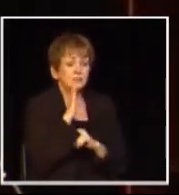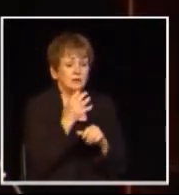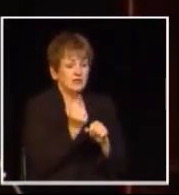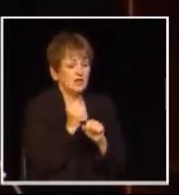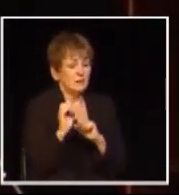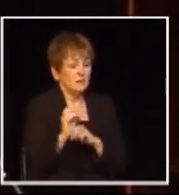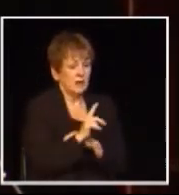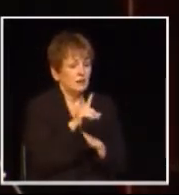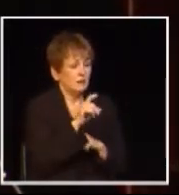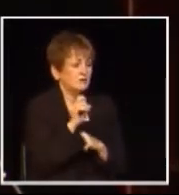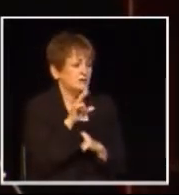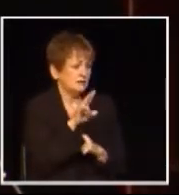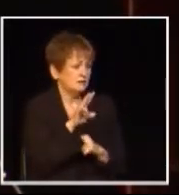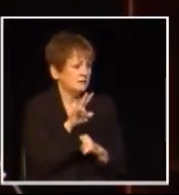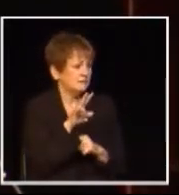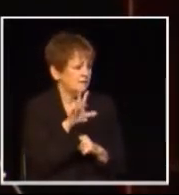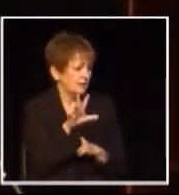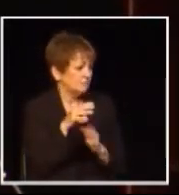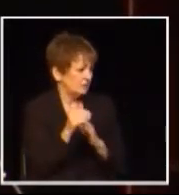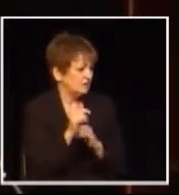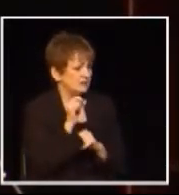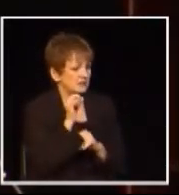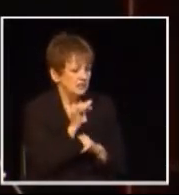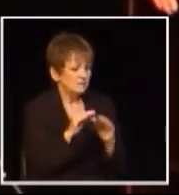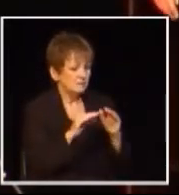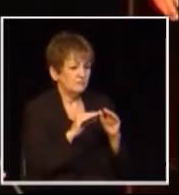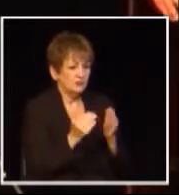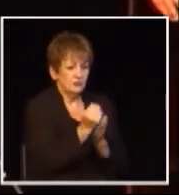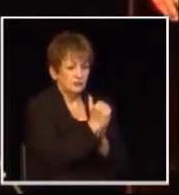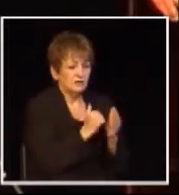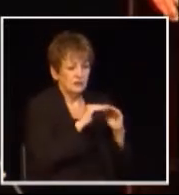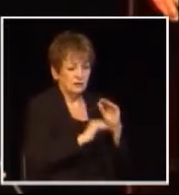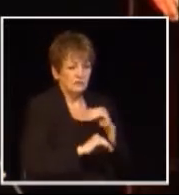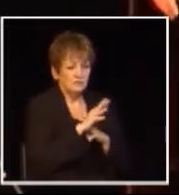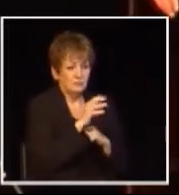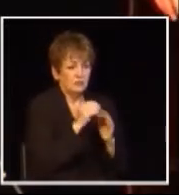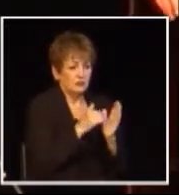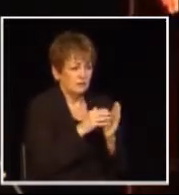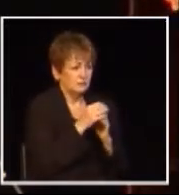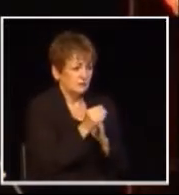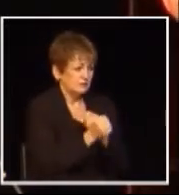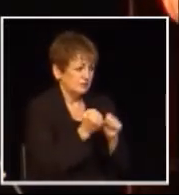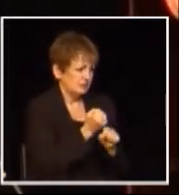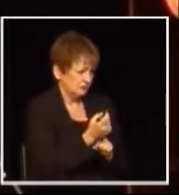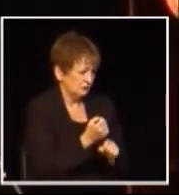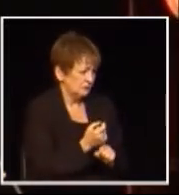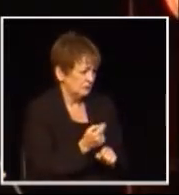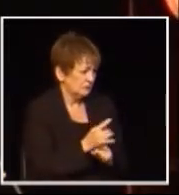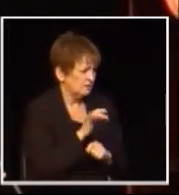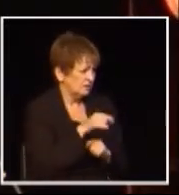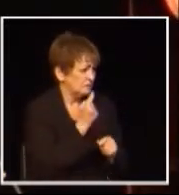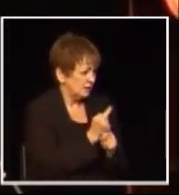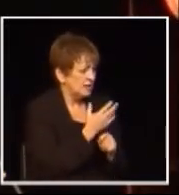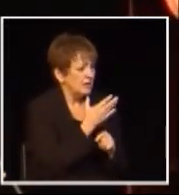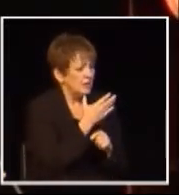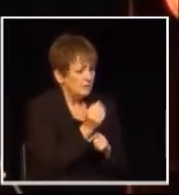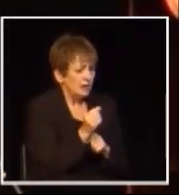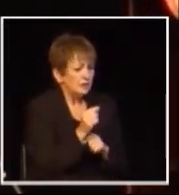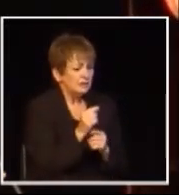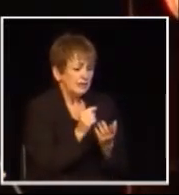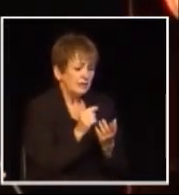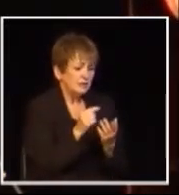are going to get the one-time rebate of the $175 if they make $40,000 or less but it's really that the